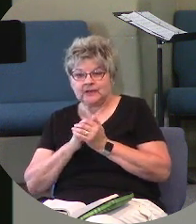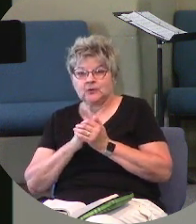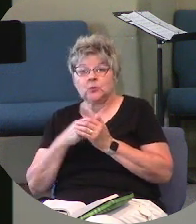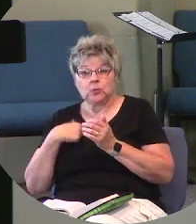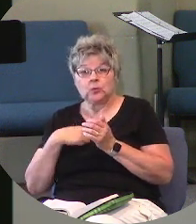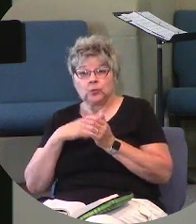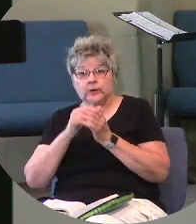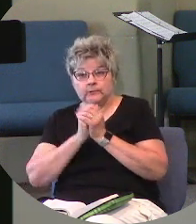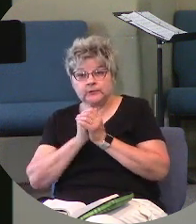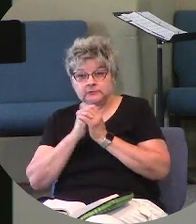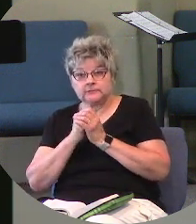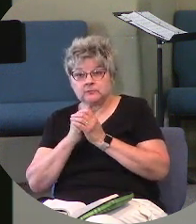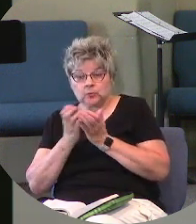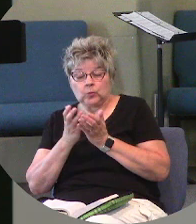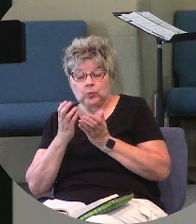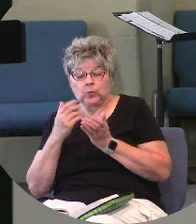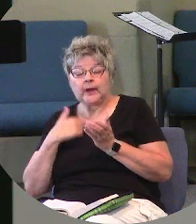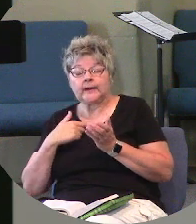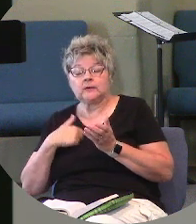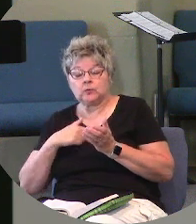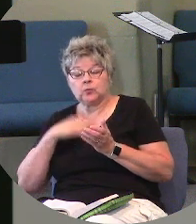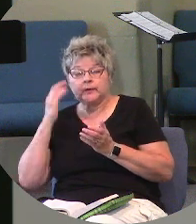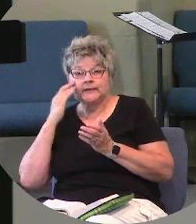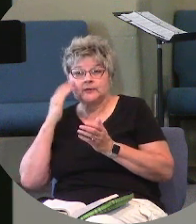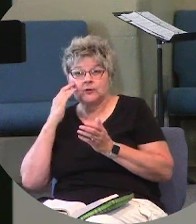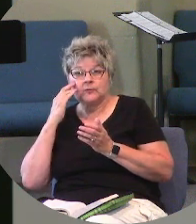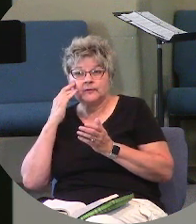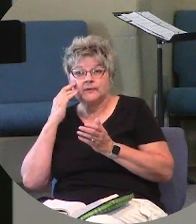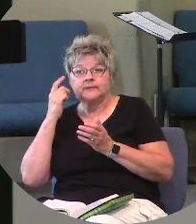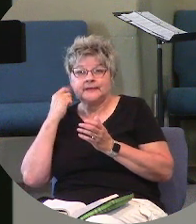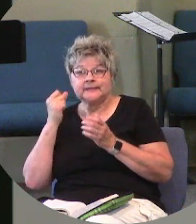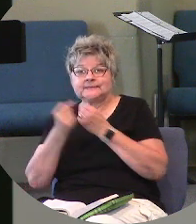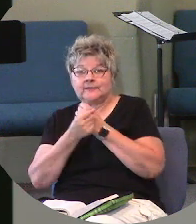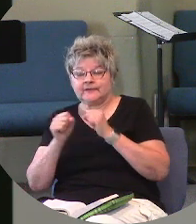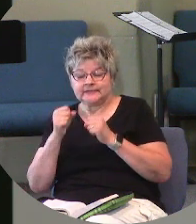worship what we know for salvation is from the Jews.